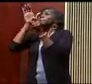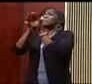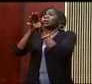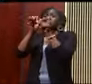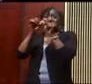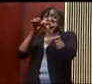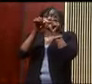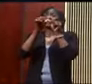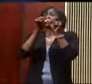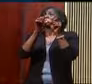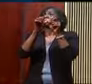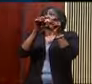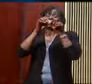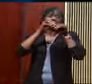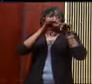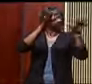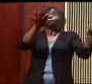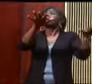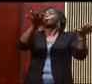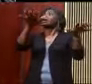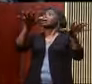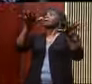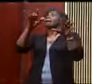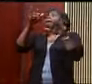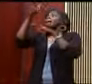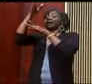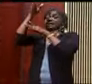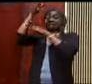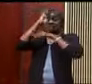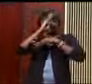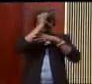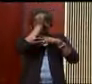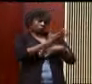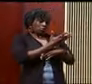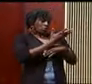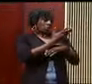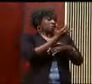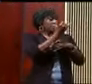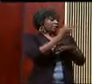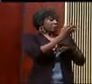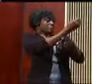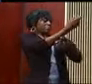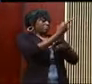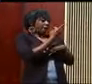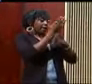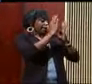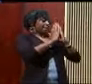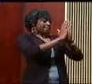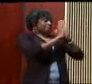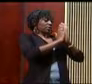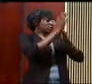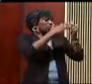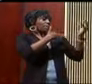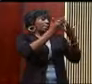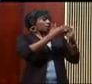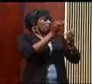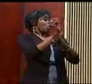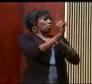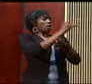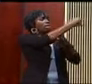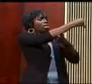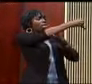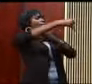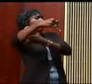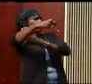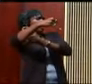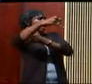if you return to me and obey my commands and live by them, then even if you are exiled to the ends of the